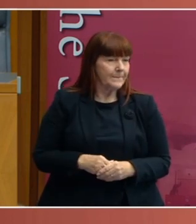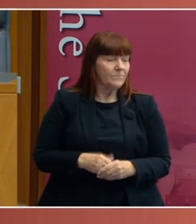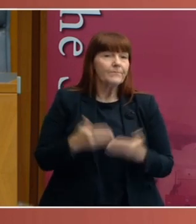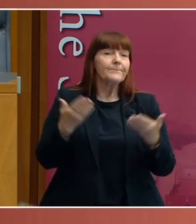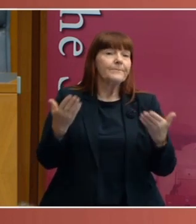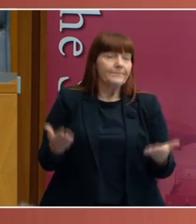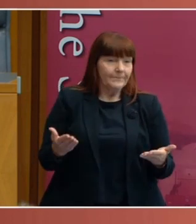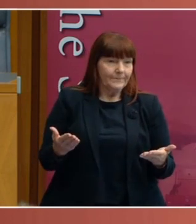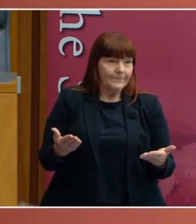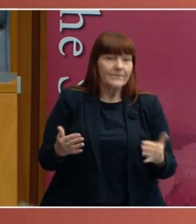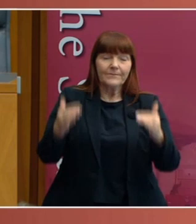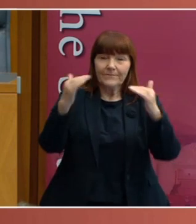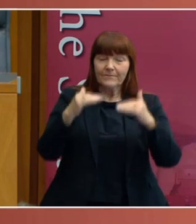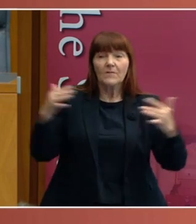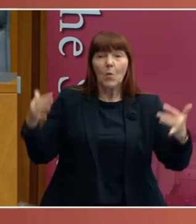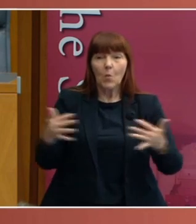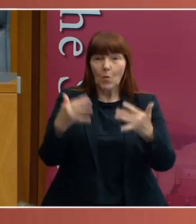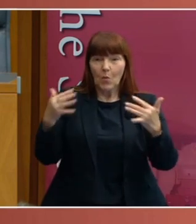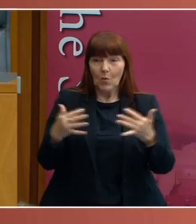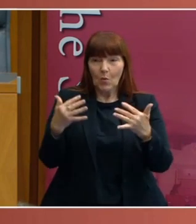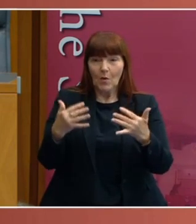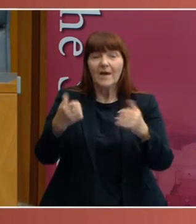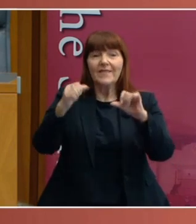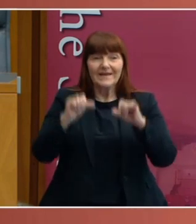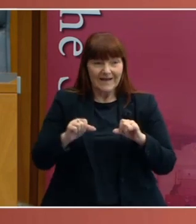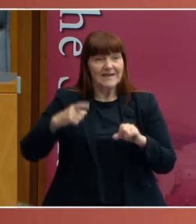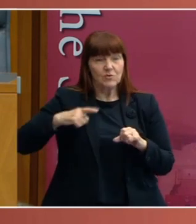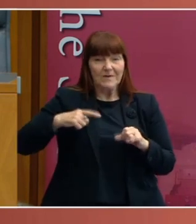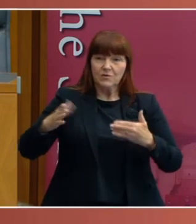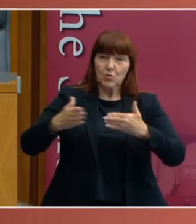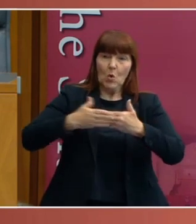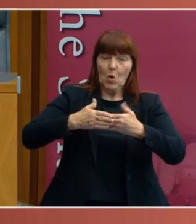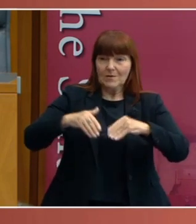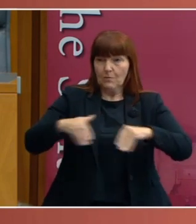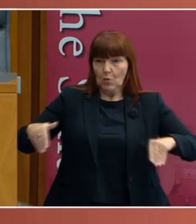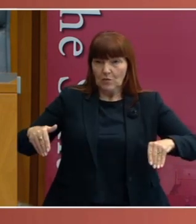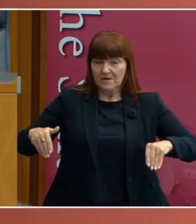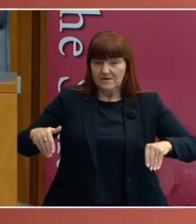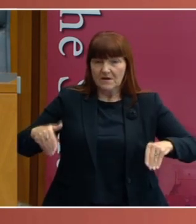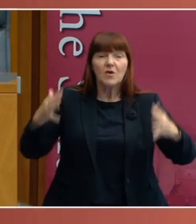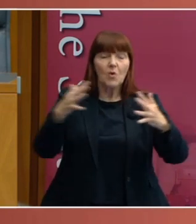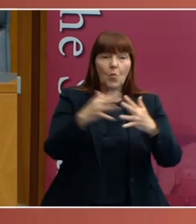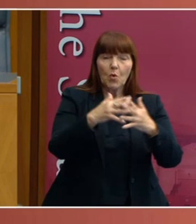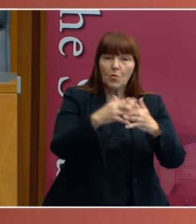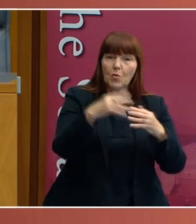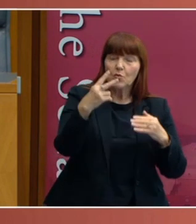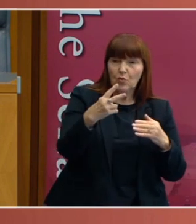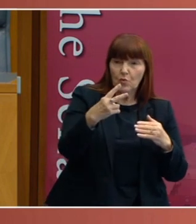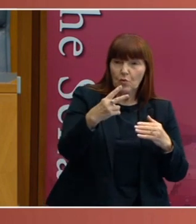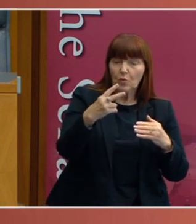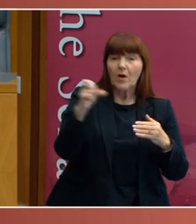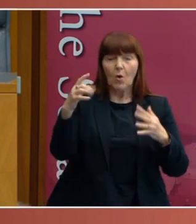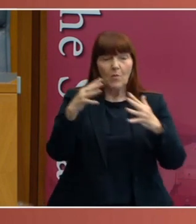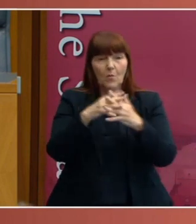this now brings us to war, which was the next reason for border closures. During World War II, the Commonwealth issued